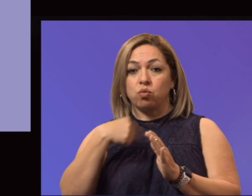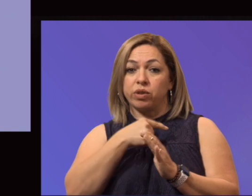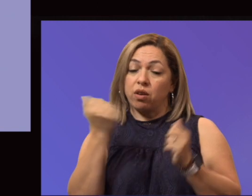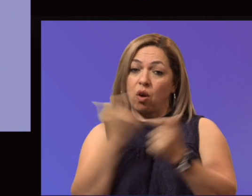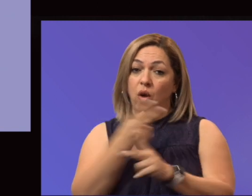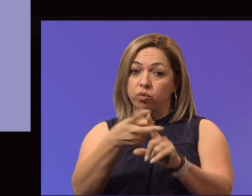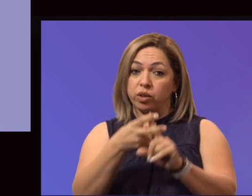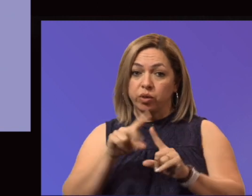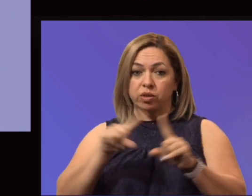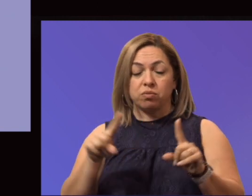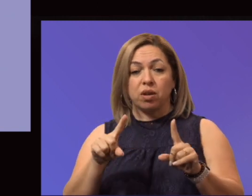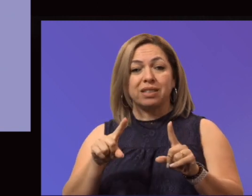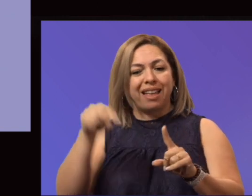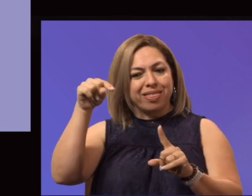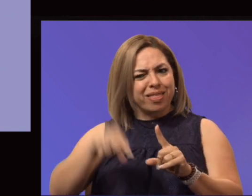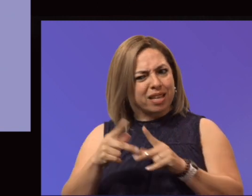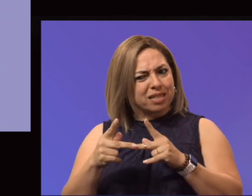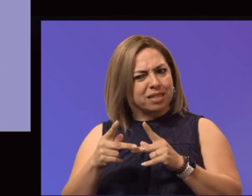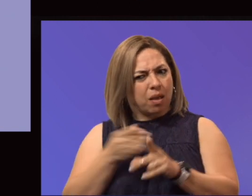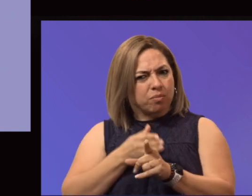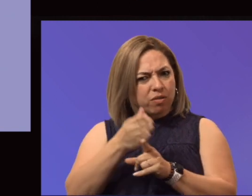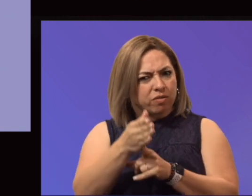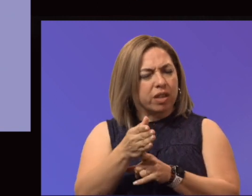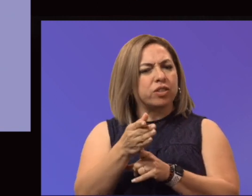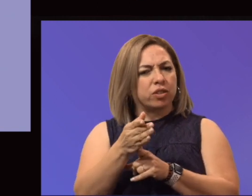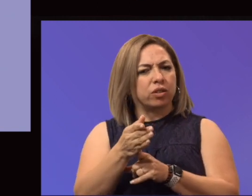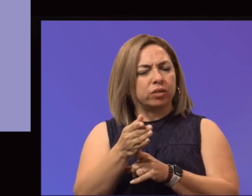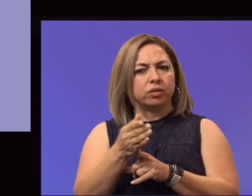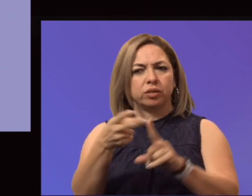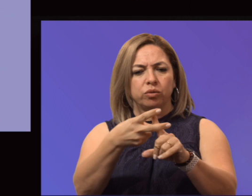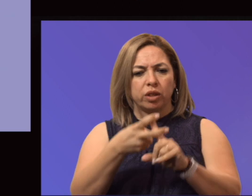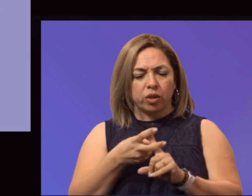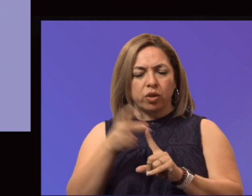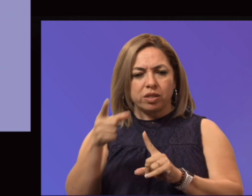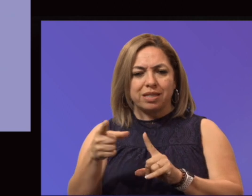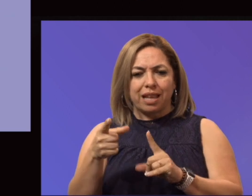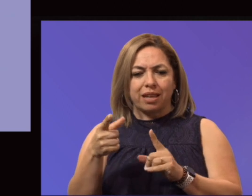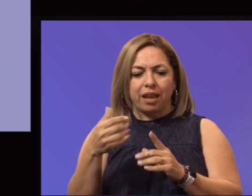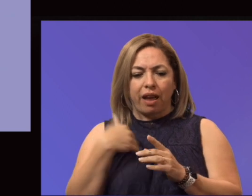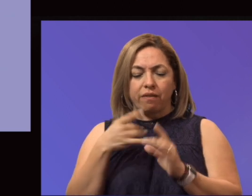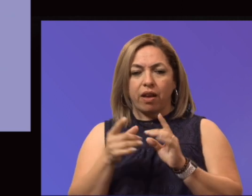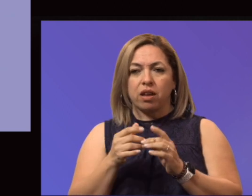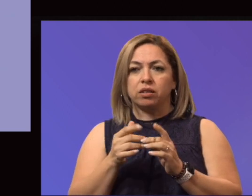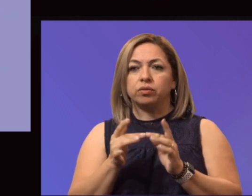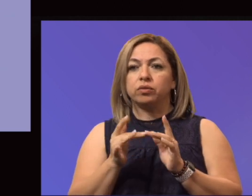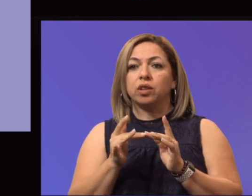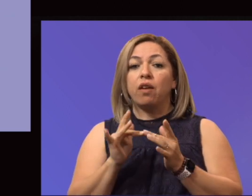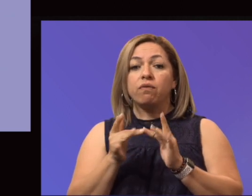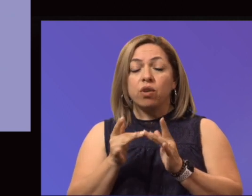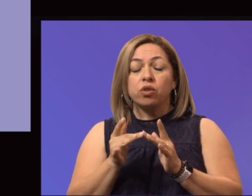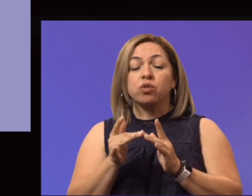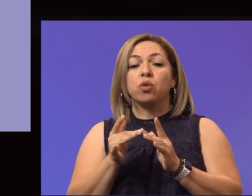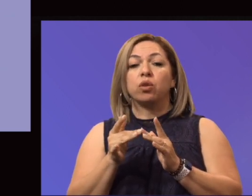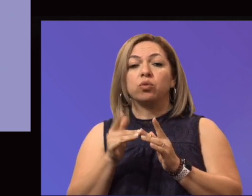folks in particular are designated as recruiters. They conducted Apply Texas virtual sessions at the high schools. They